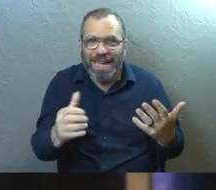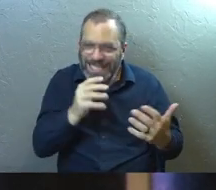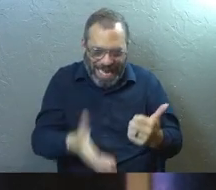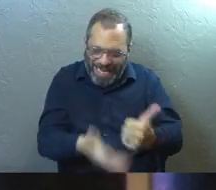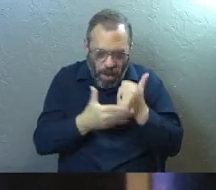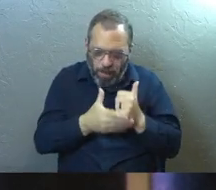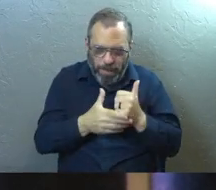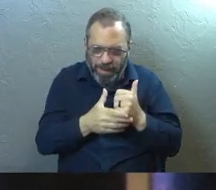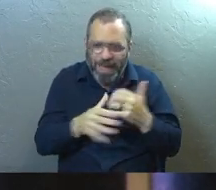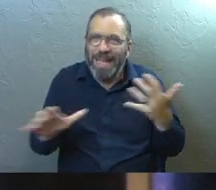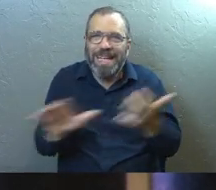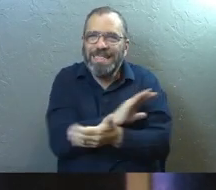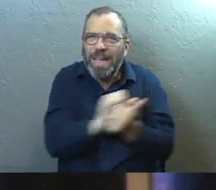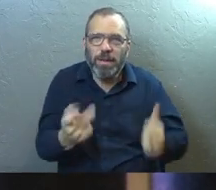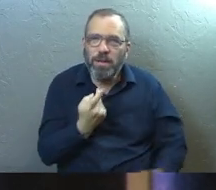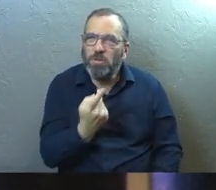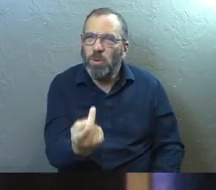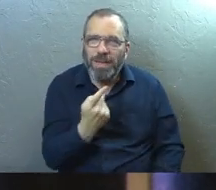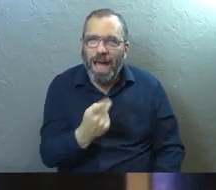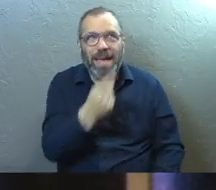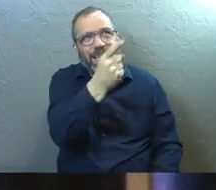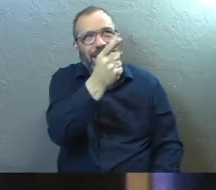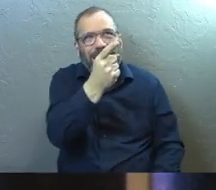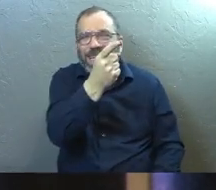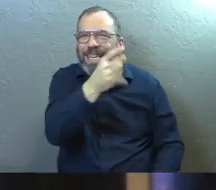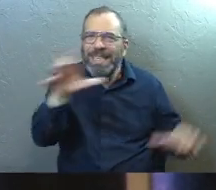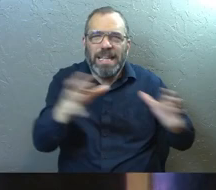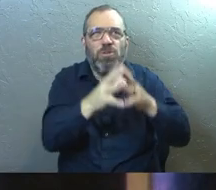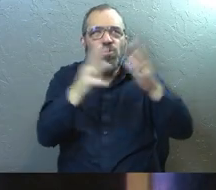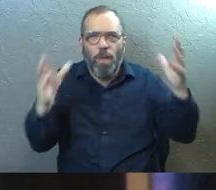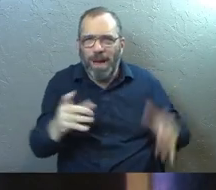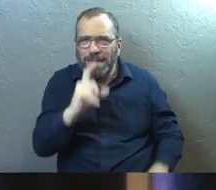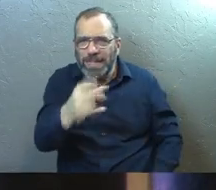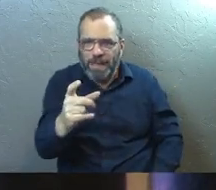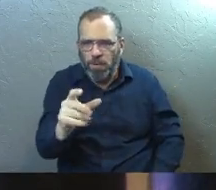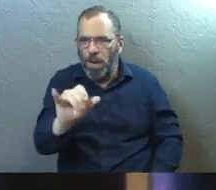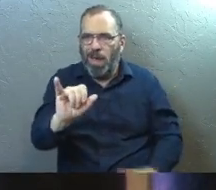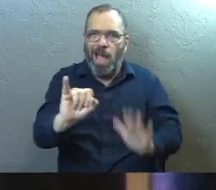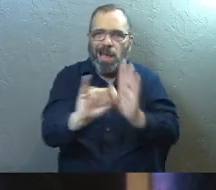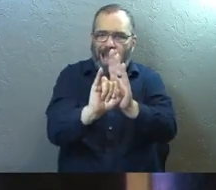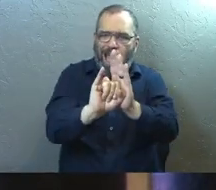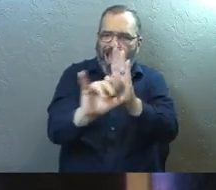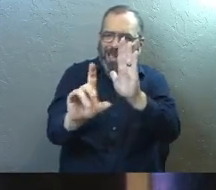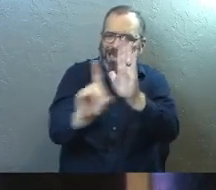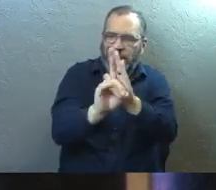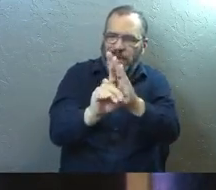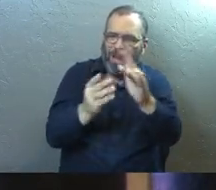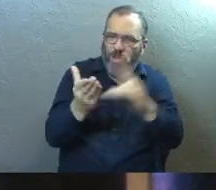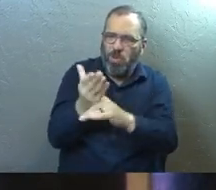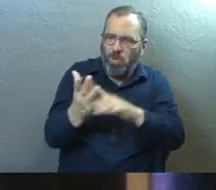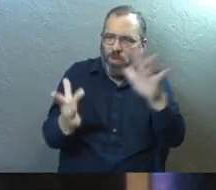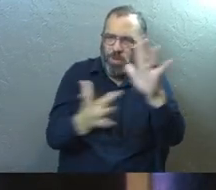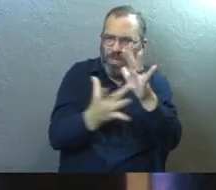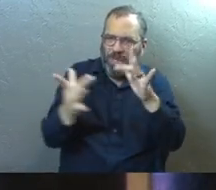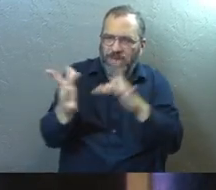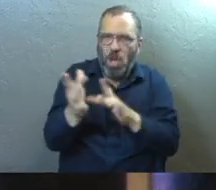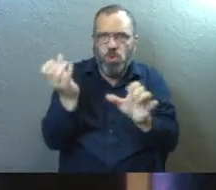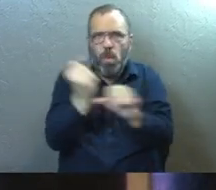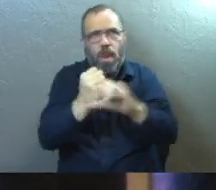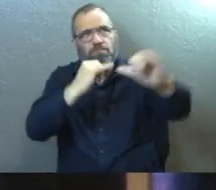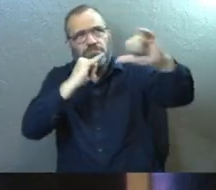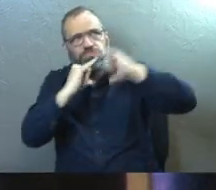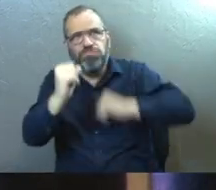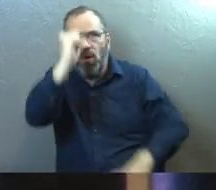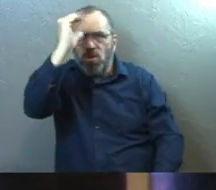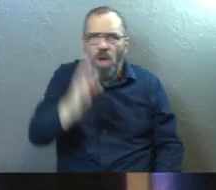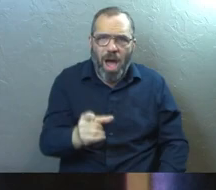That's not what God wants for you. Like he, he did so much to give you an identity in Jesus Christ. You're made in the imago Dei, in